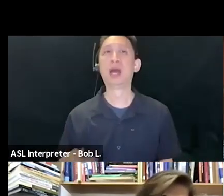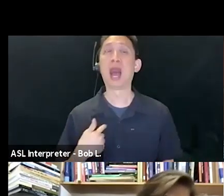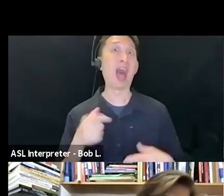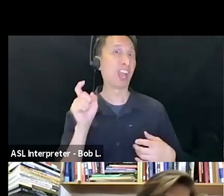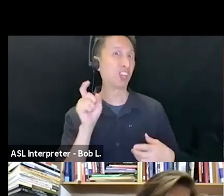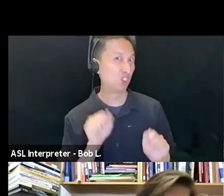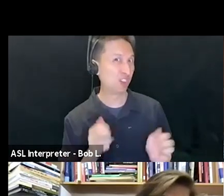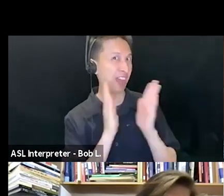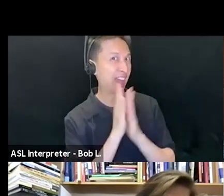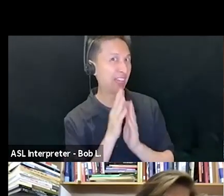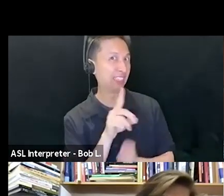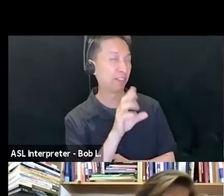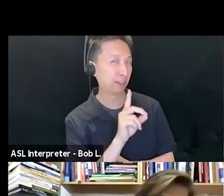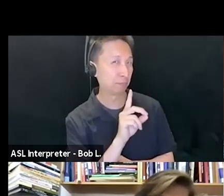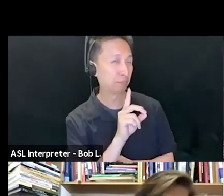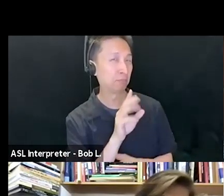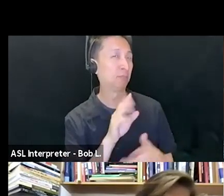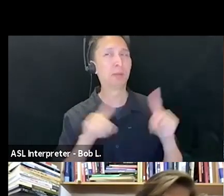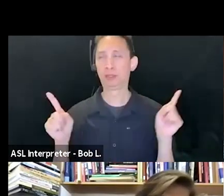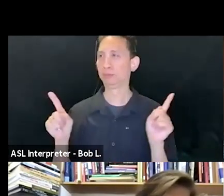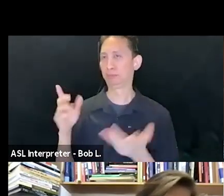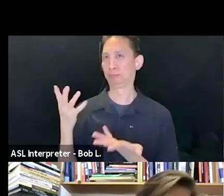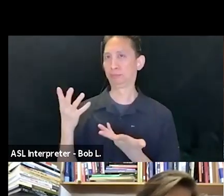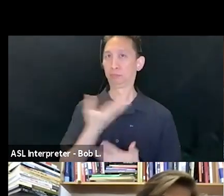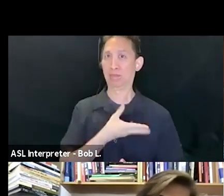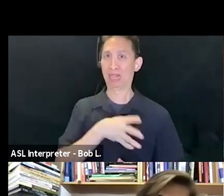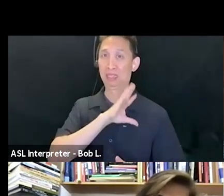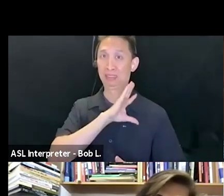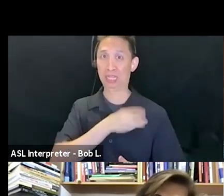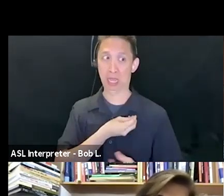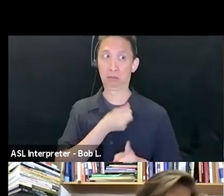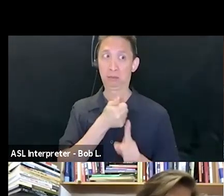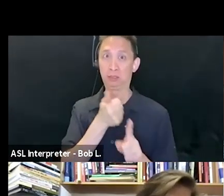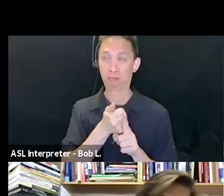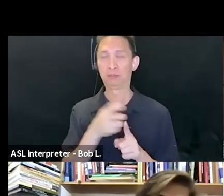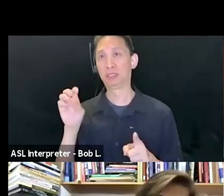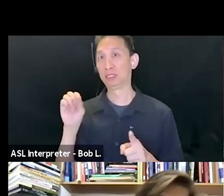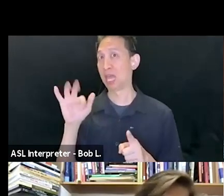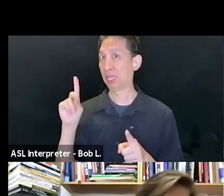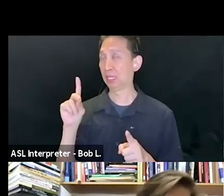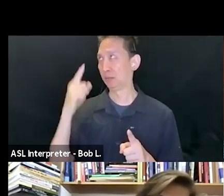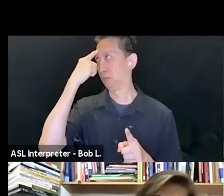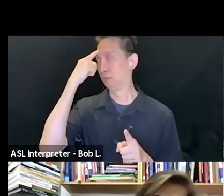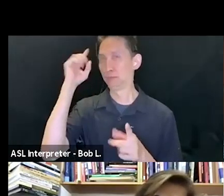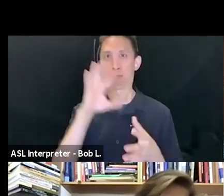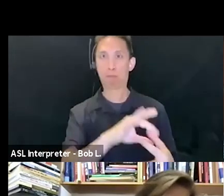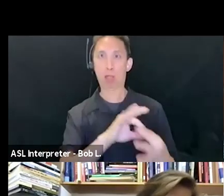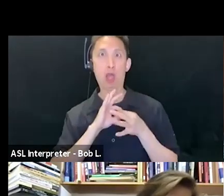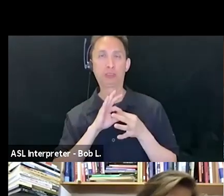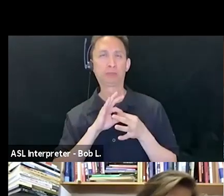of the title is The Palestine That Belongs to Edward Said. While some part of Palestine should have belonged to him, surely,